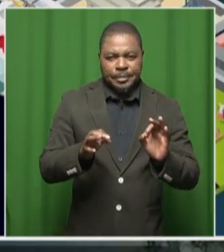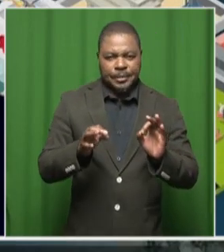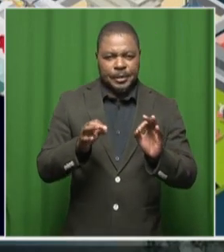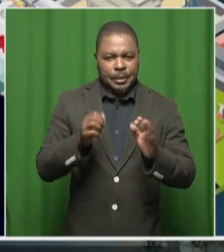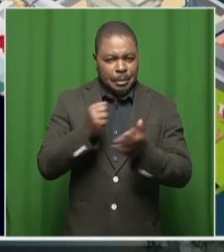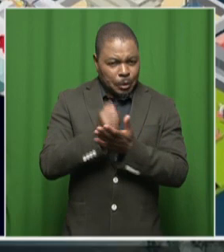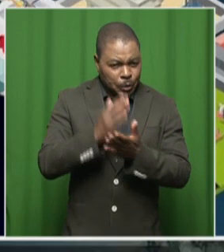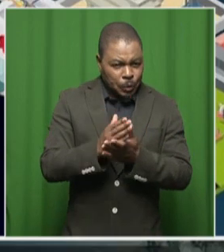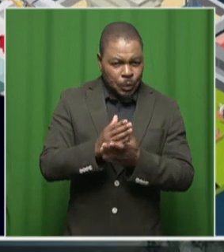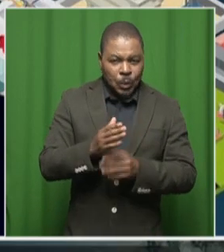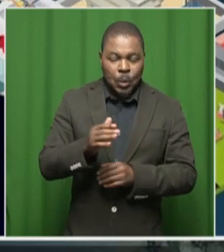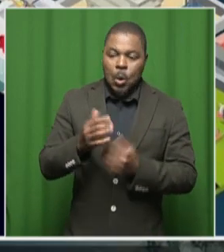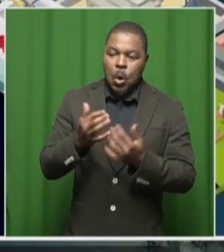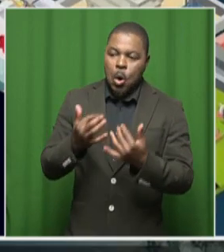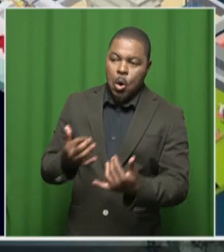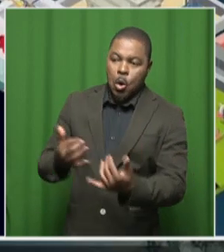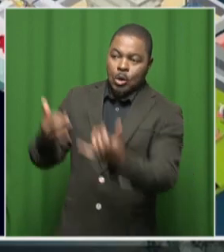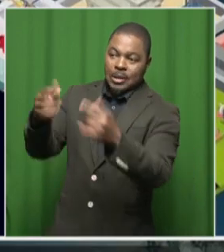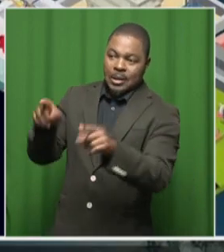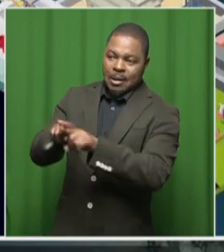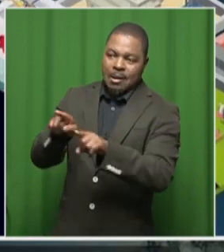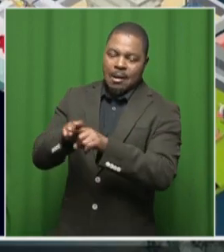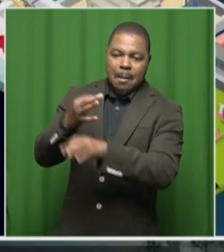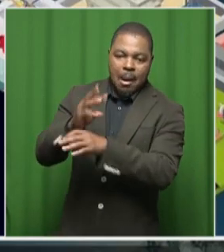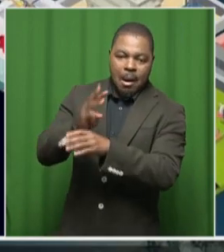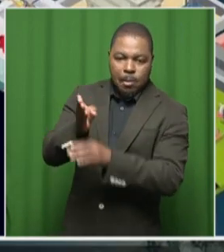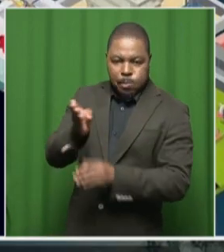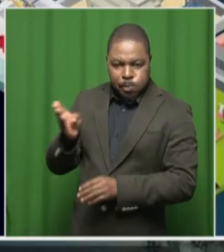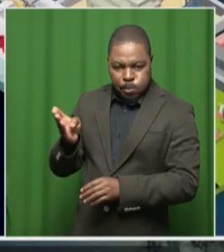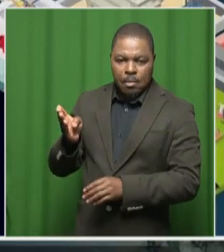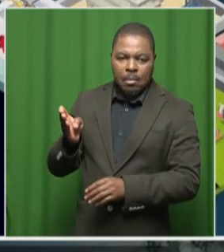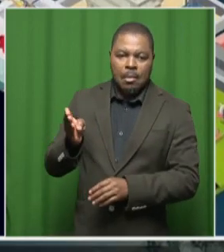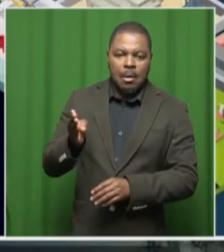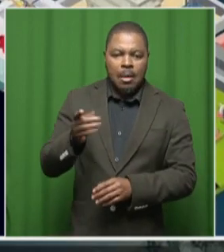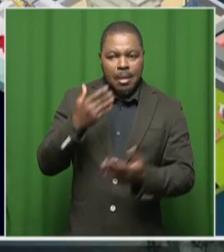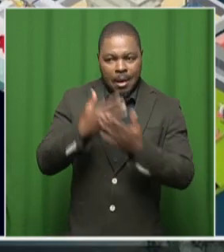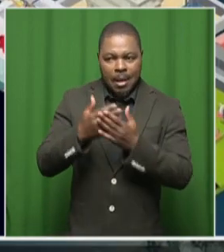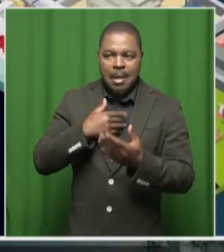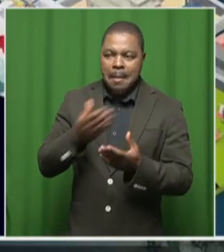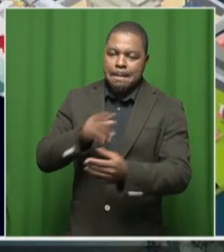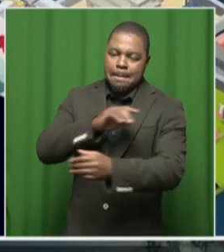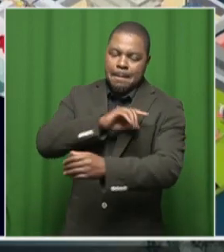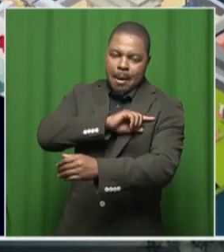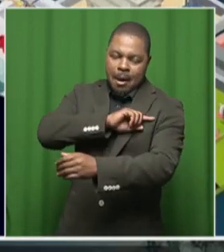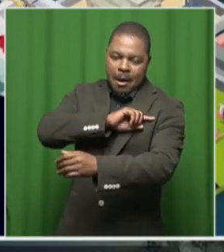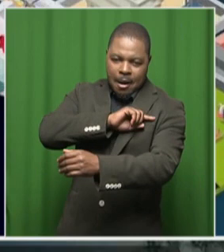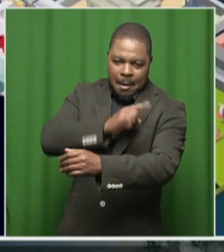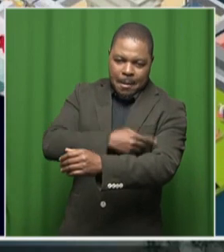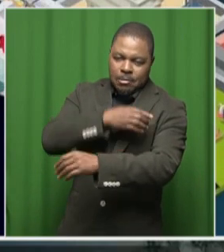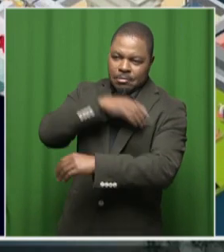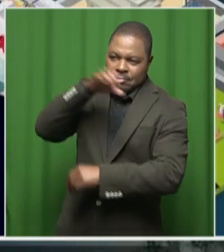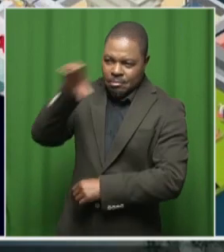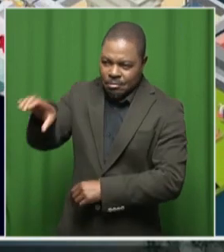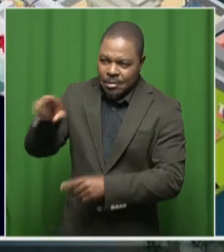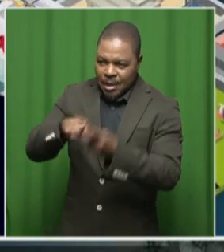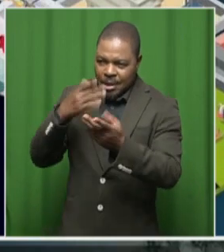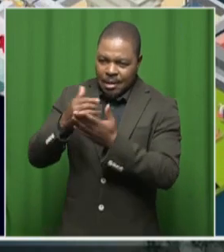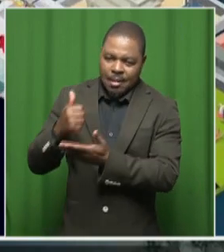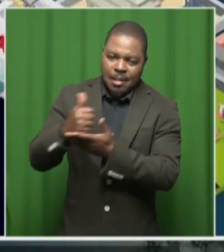that, that, that particular audience, including parents, you know, do, are, are, capacitated in terms of rendering the assistance to learners?